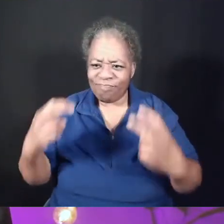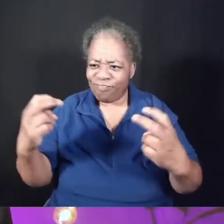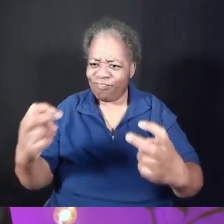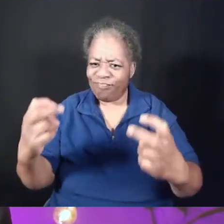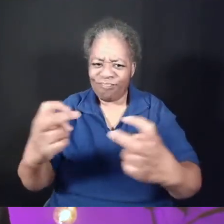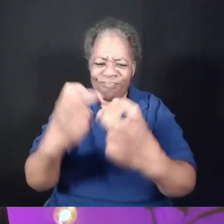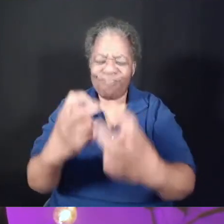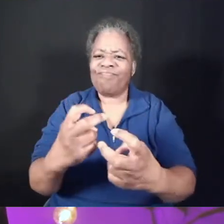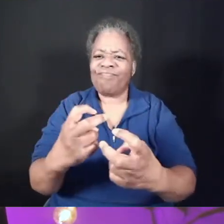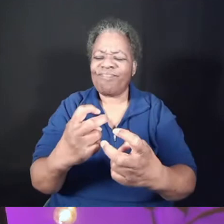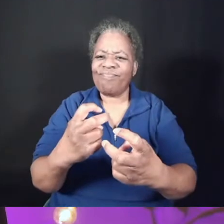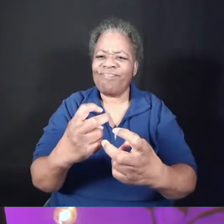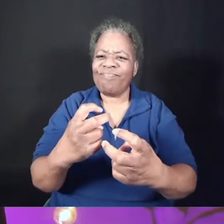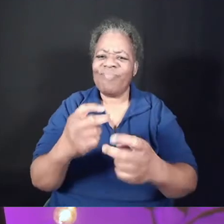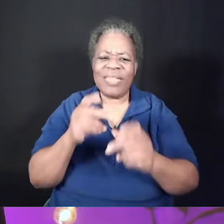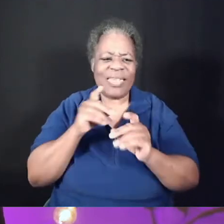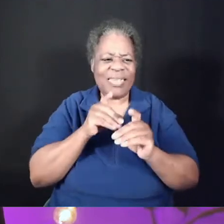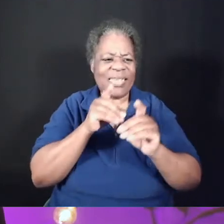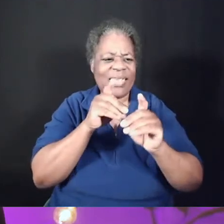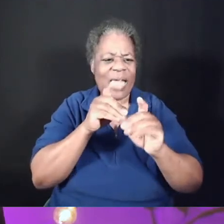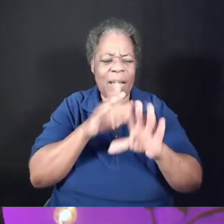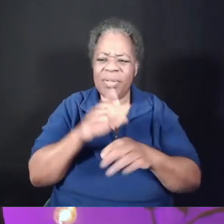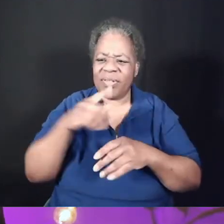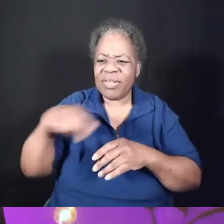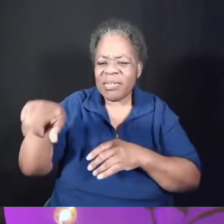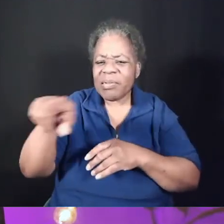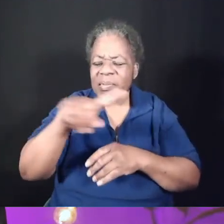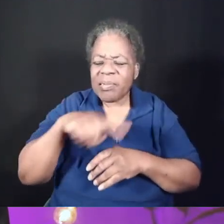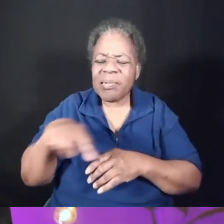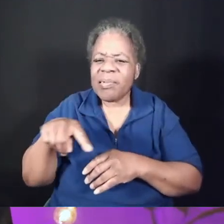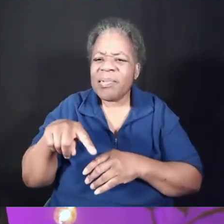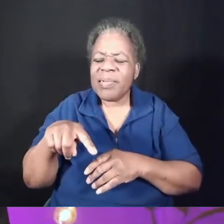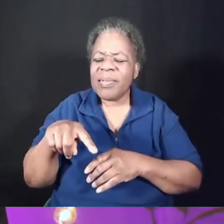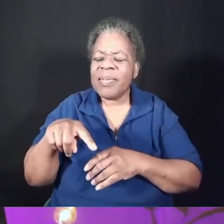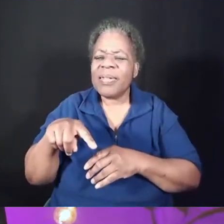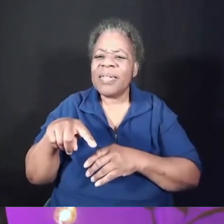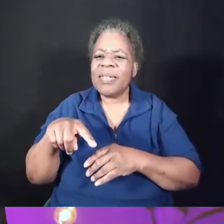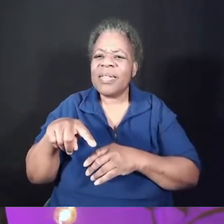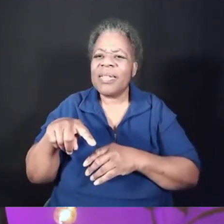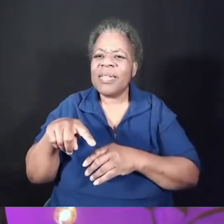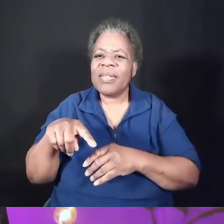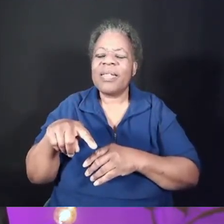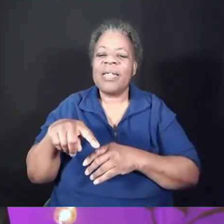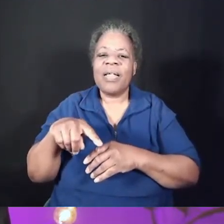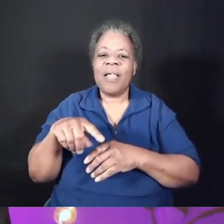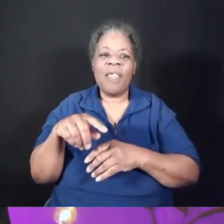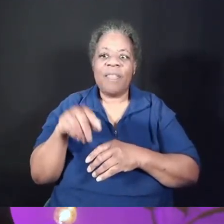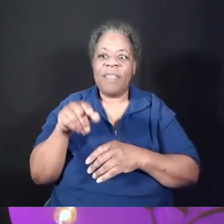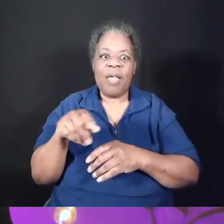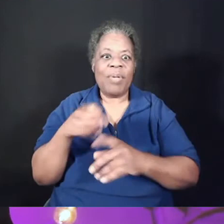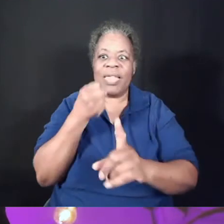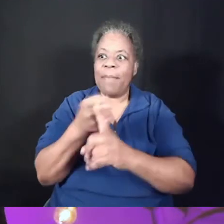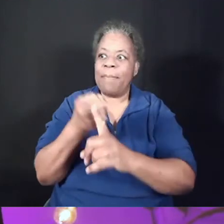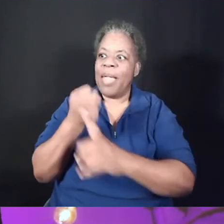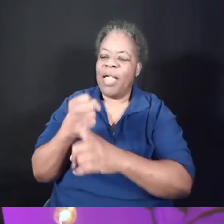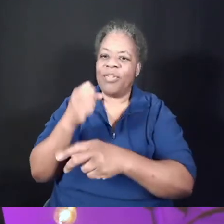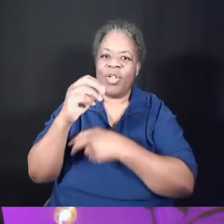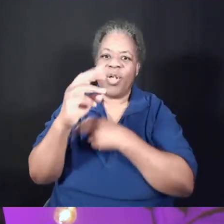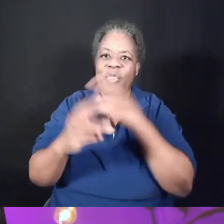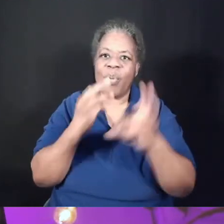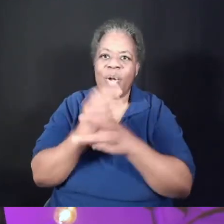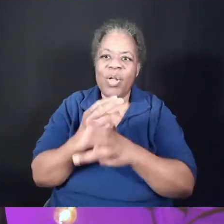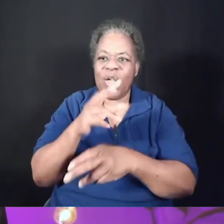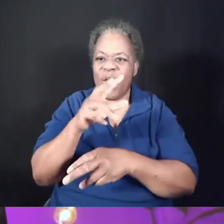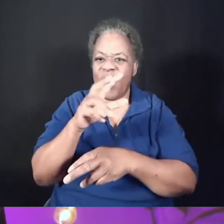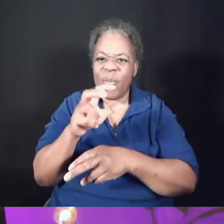disciples, part of an oppressed culture under foreign occupation, and they would go on to change the world. 300 years after this